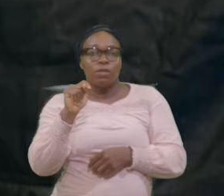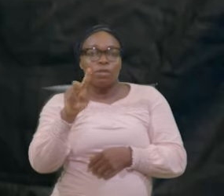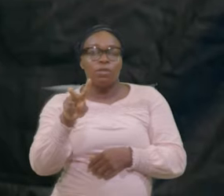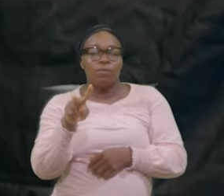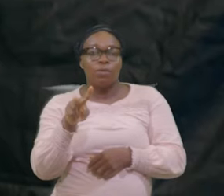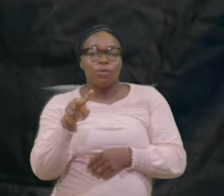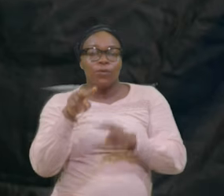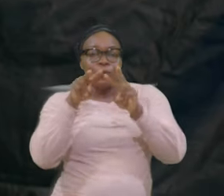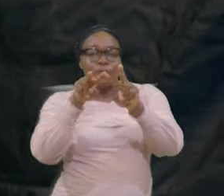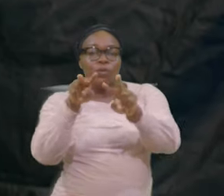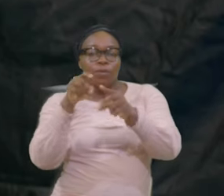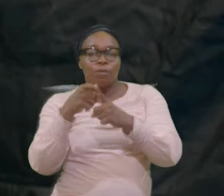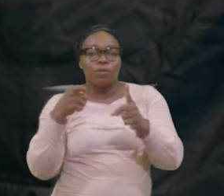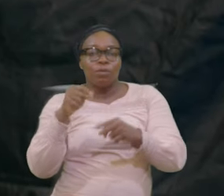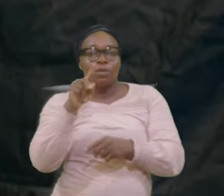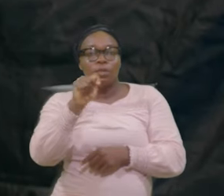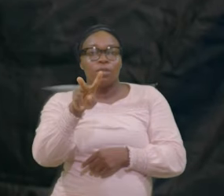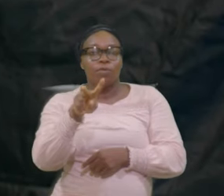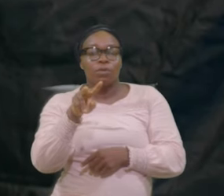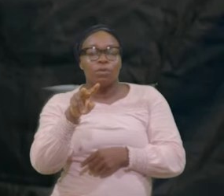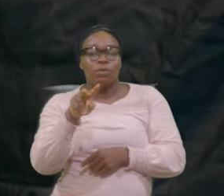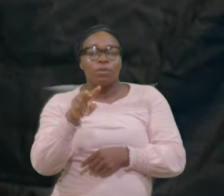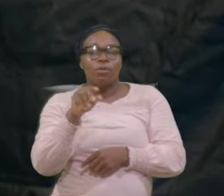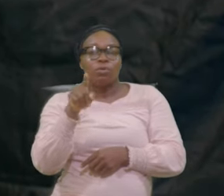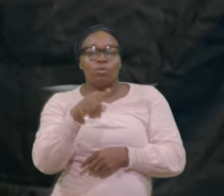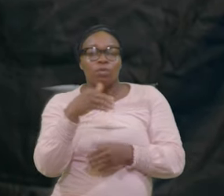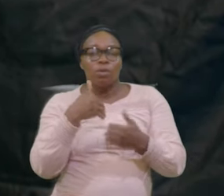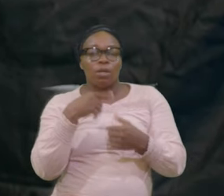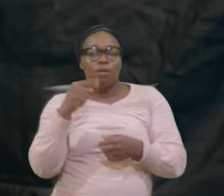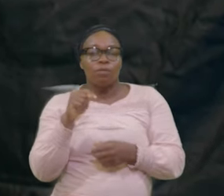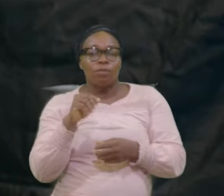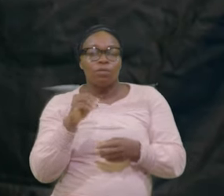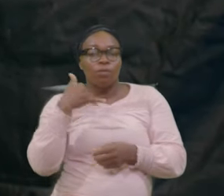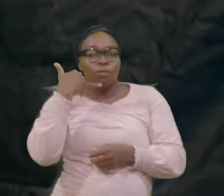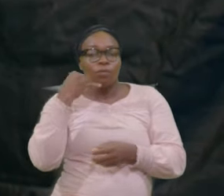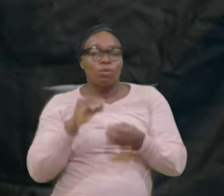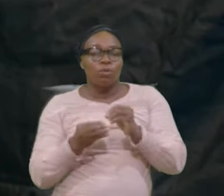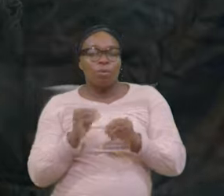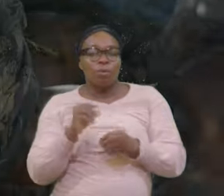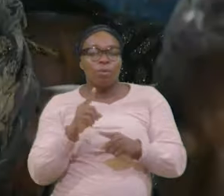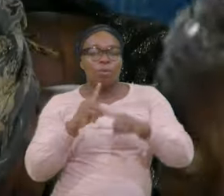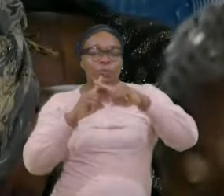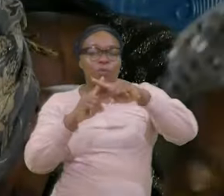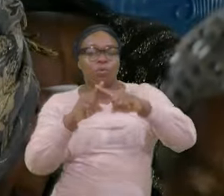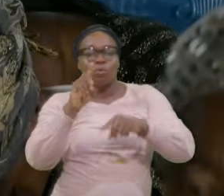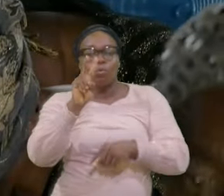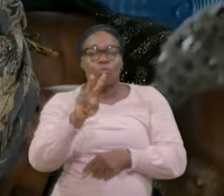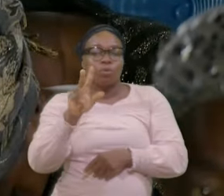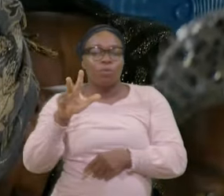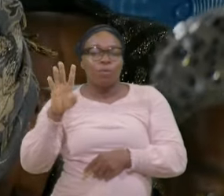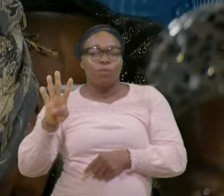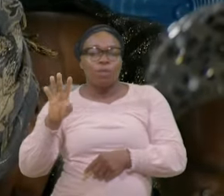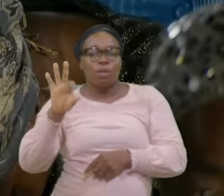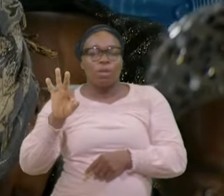234 9 1 5 4 4 4 9 2 3